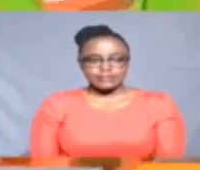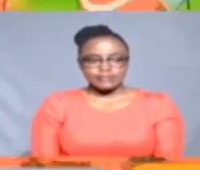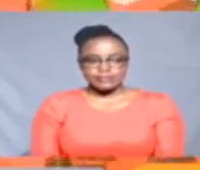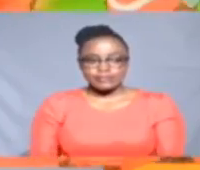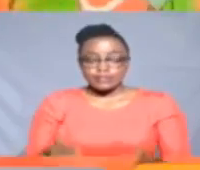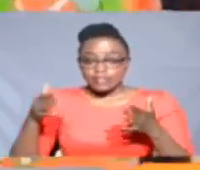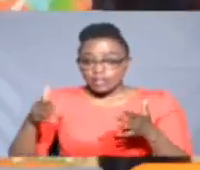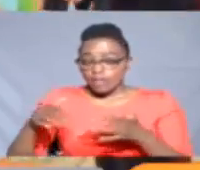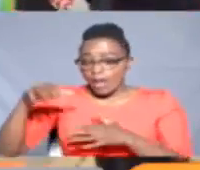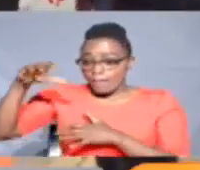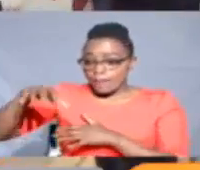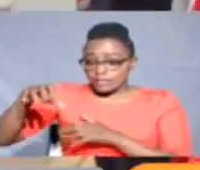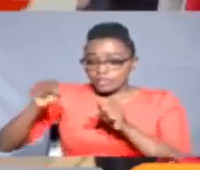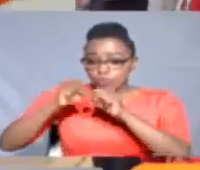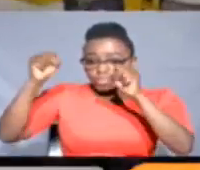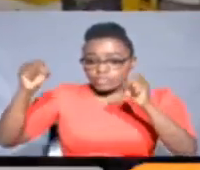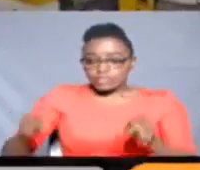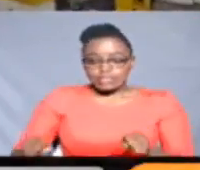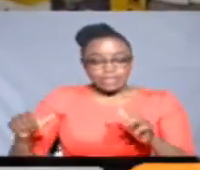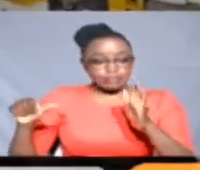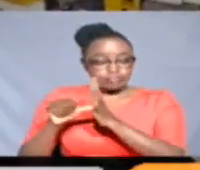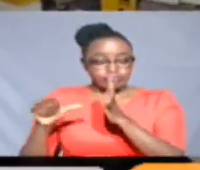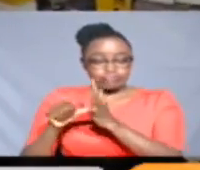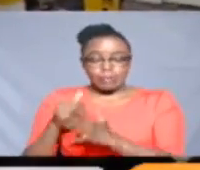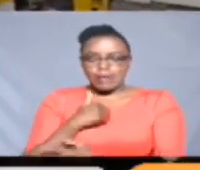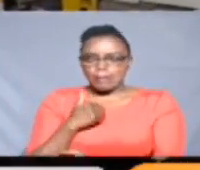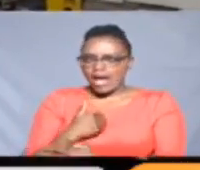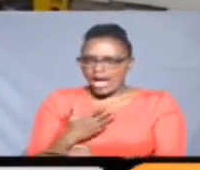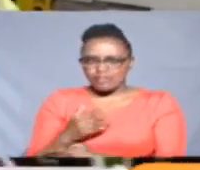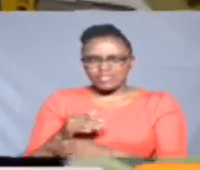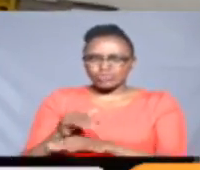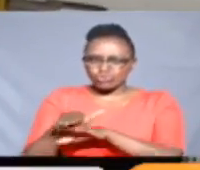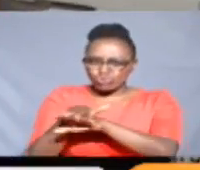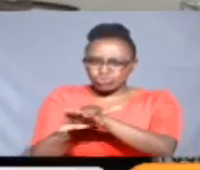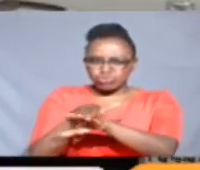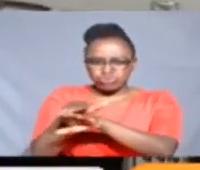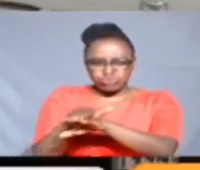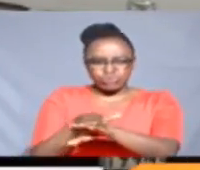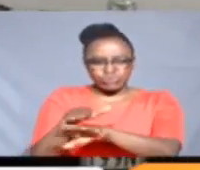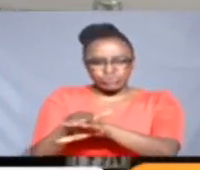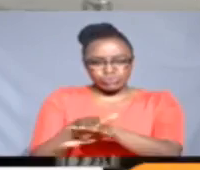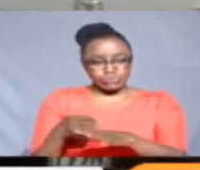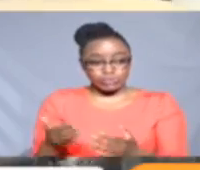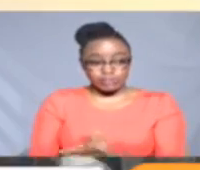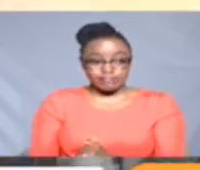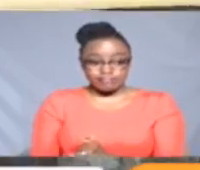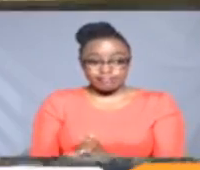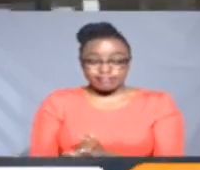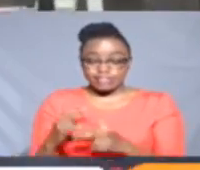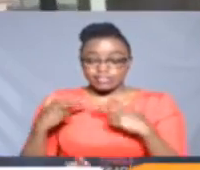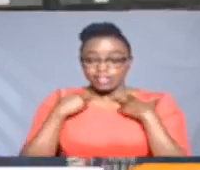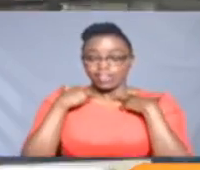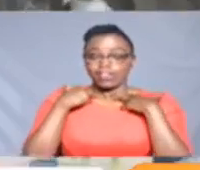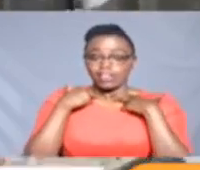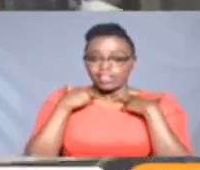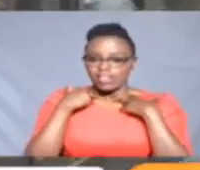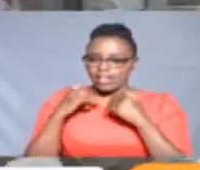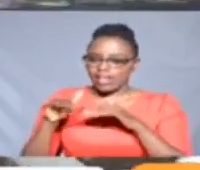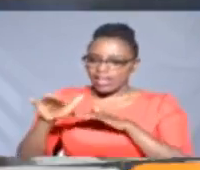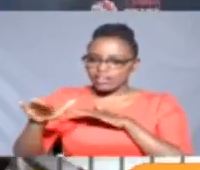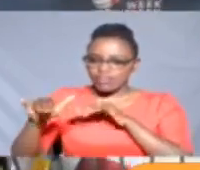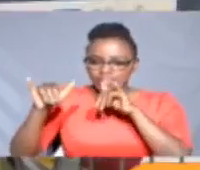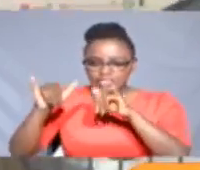The current Matatu system is chaotic, irregular, slow. Gets stuck in traffic